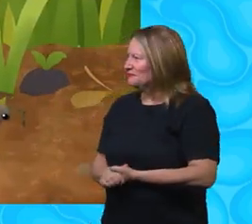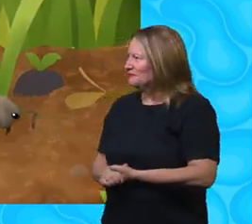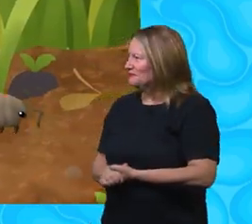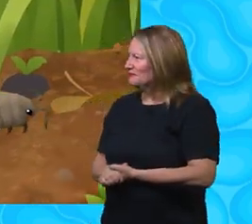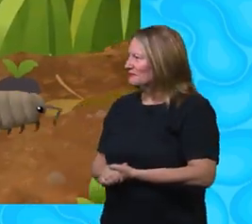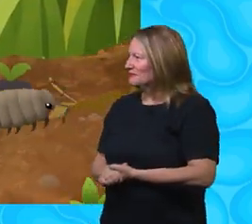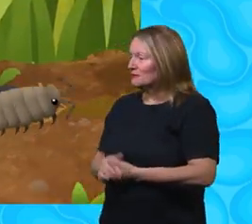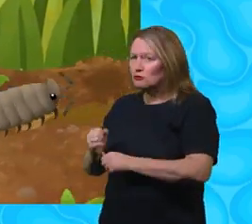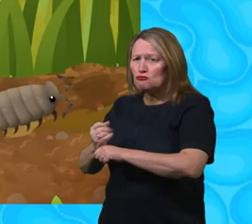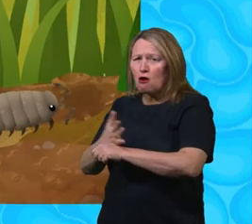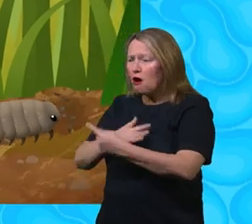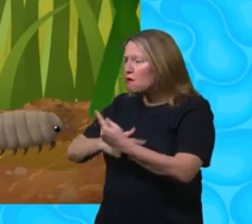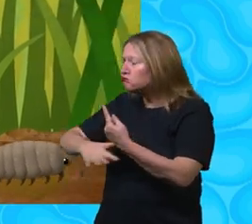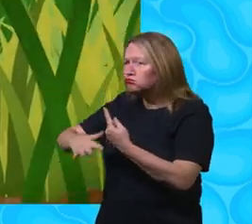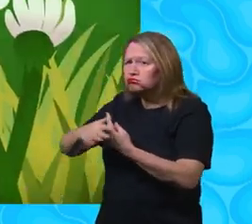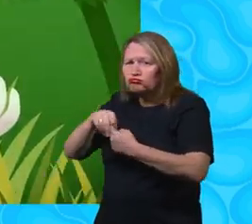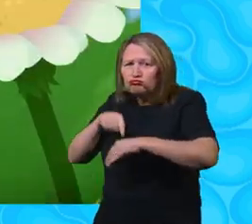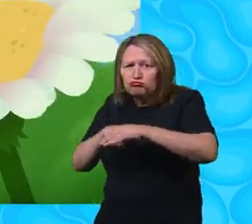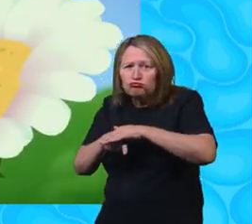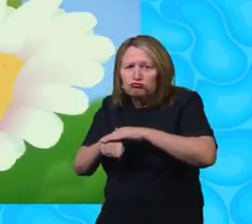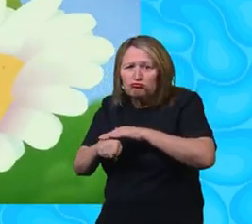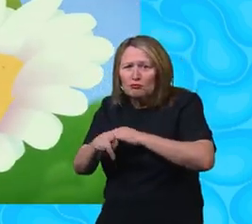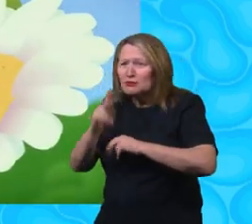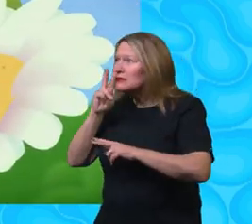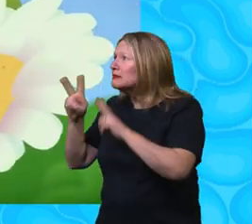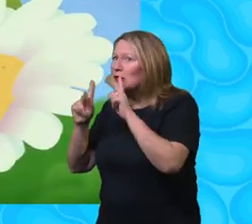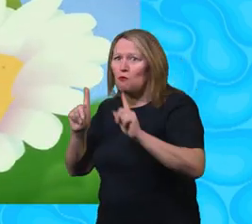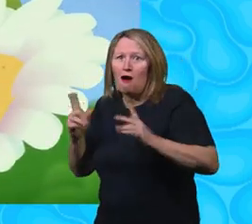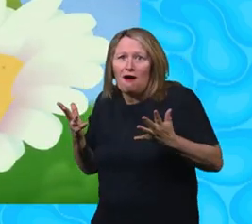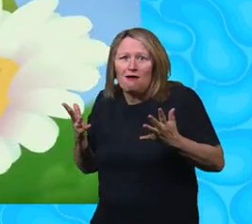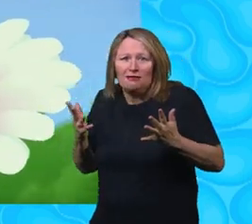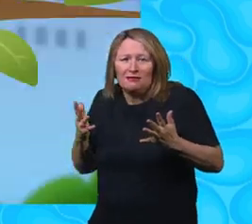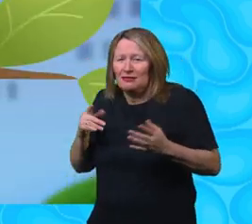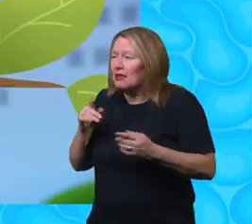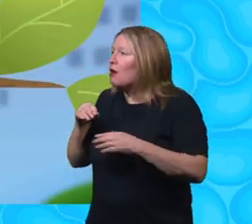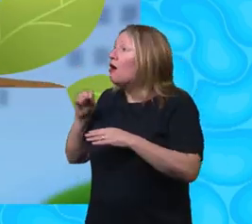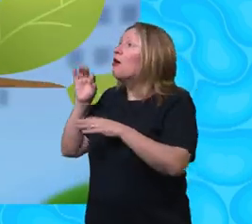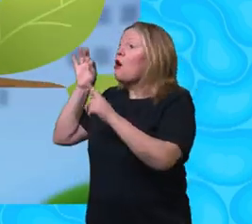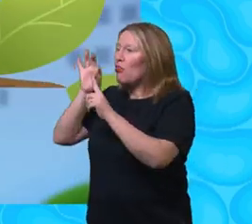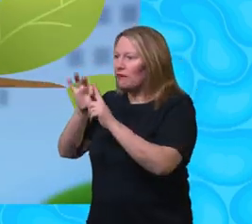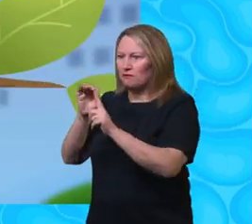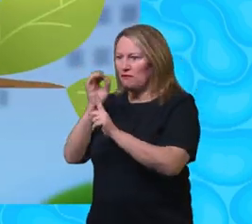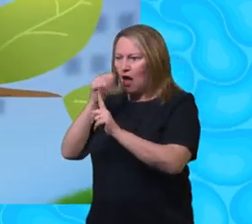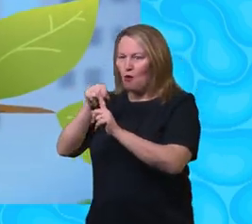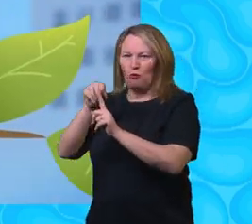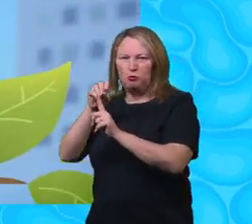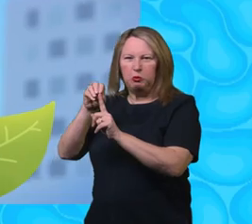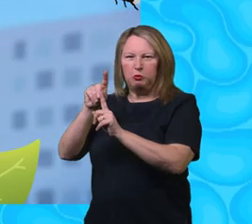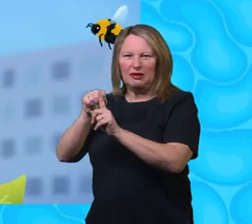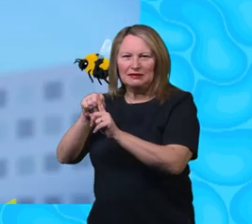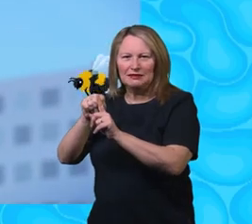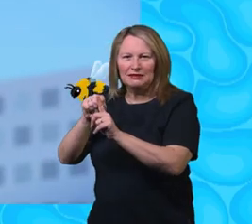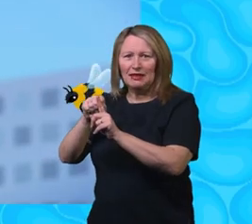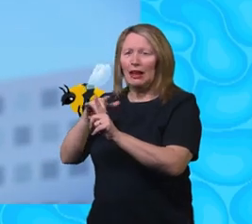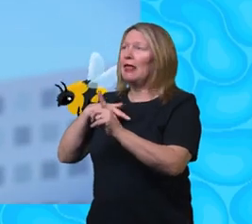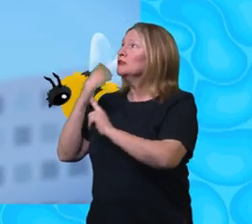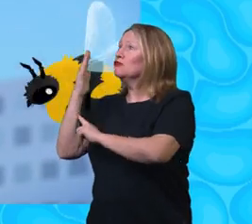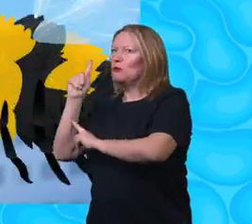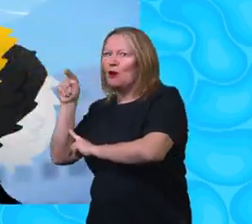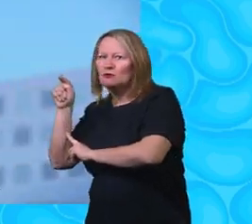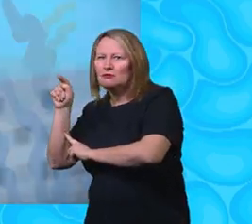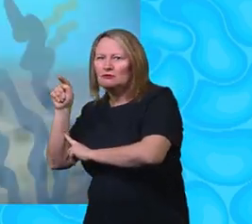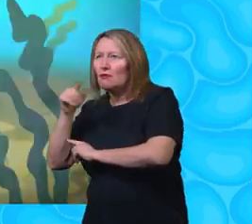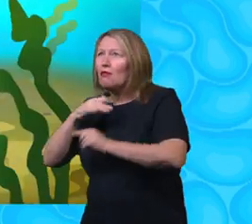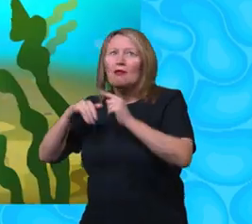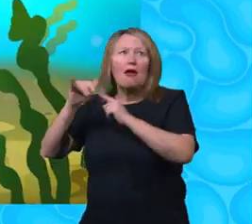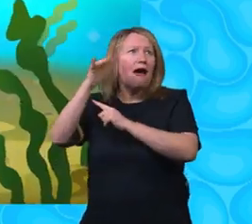Down in the grass, what can you see? The landing on flowers, they're living in trees. Up in the air, they're buzzing